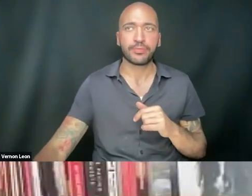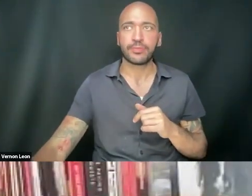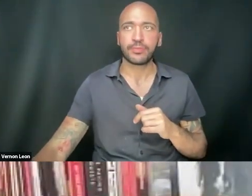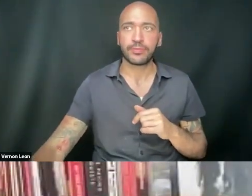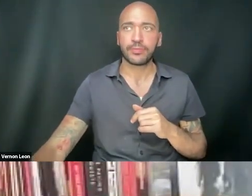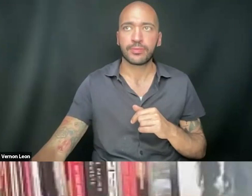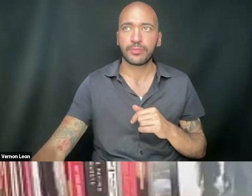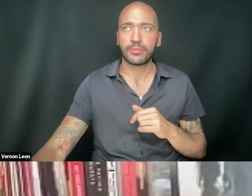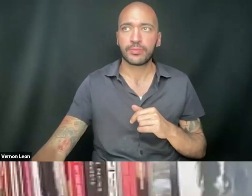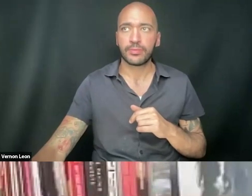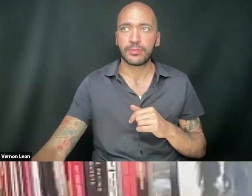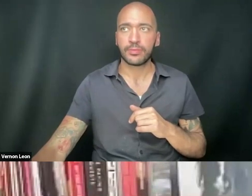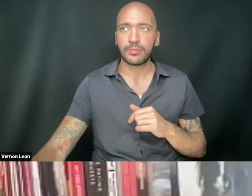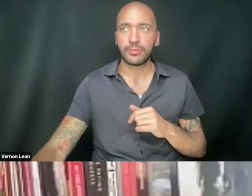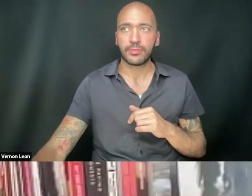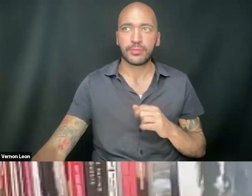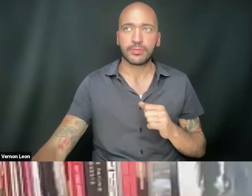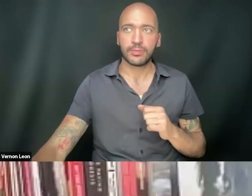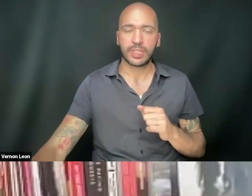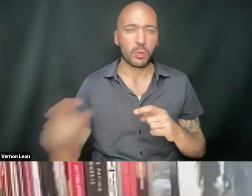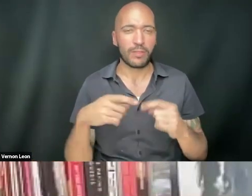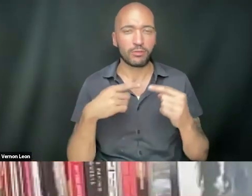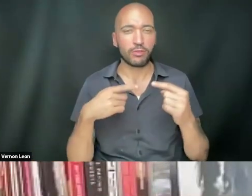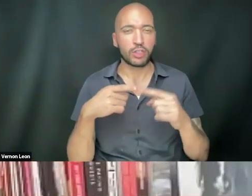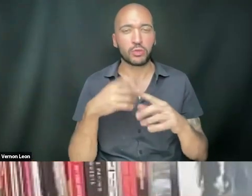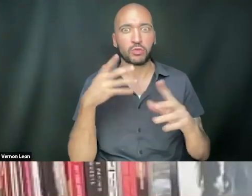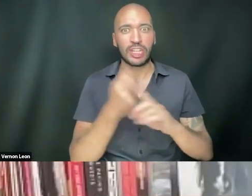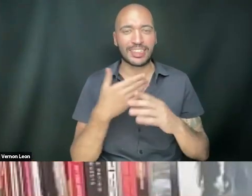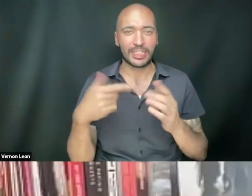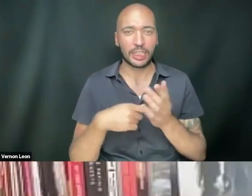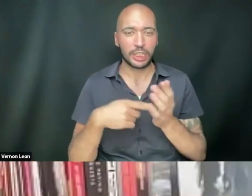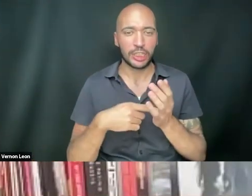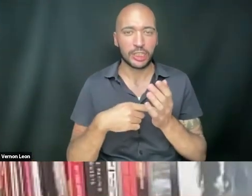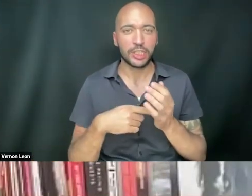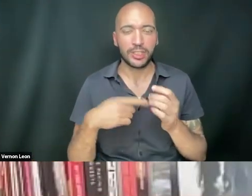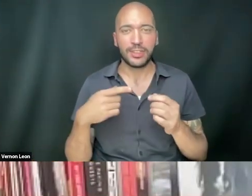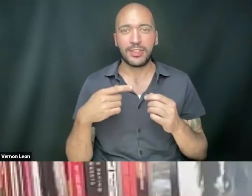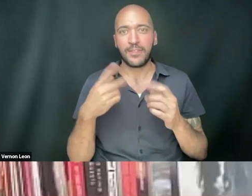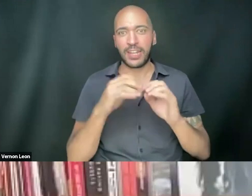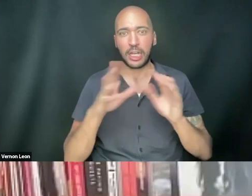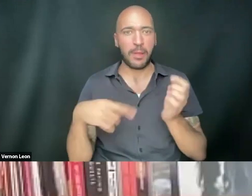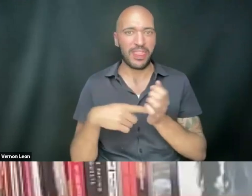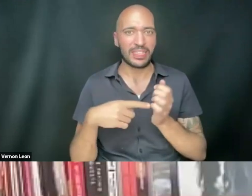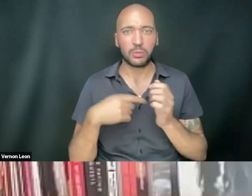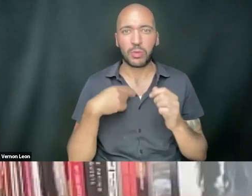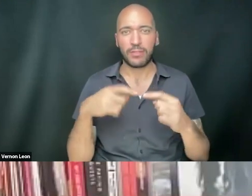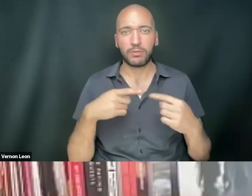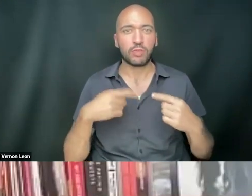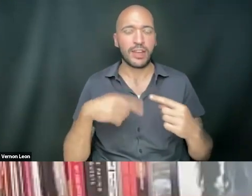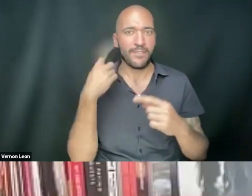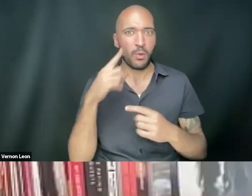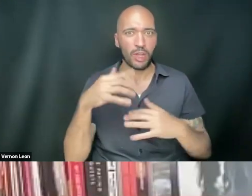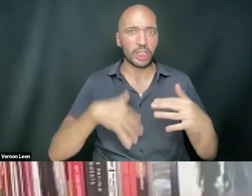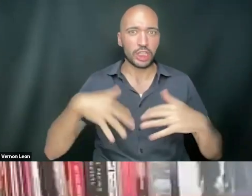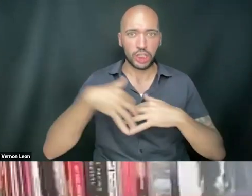It's Great Britain. So we have to struggle to crash things here. And my students were very, very clear about this. We have to struggle for indigenous sovereignty